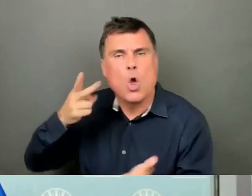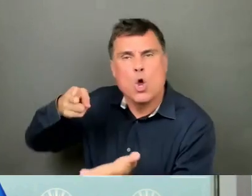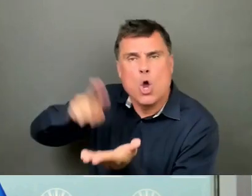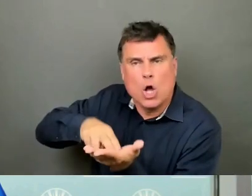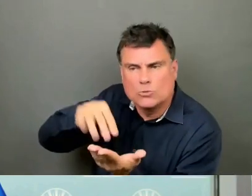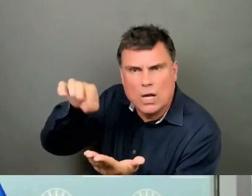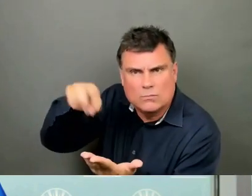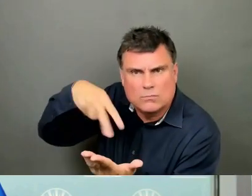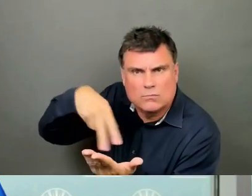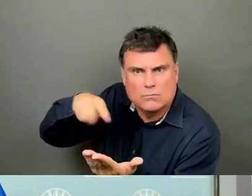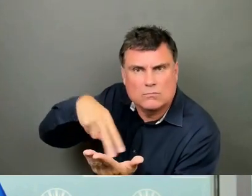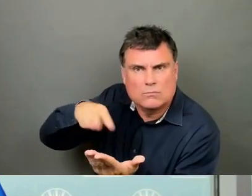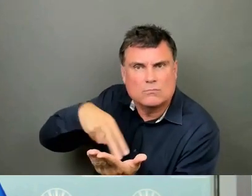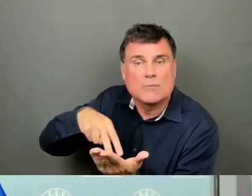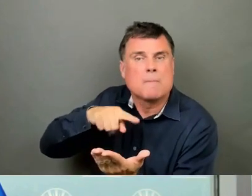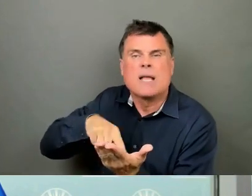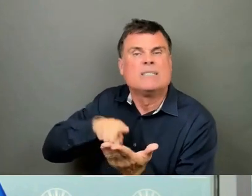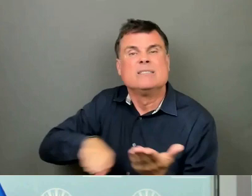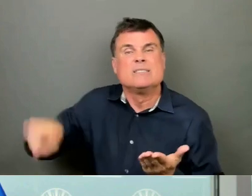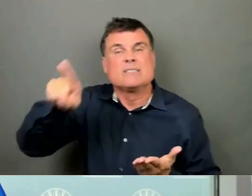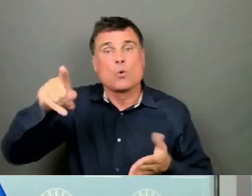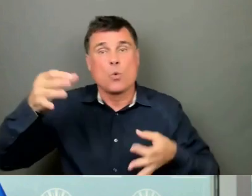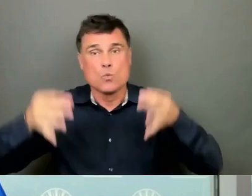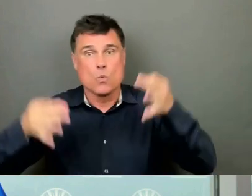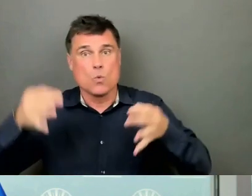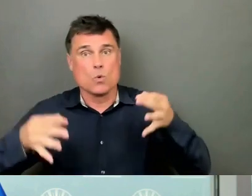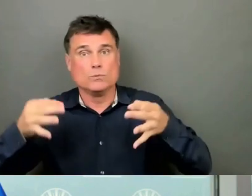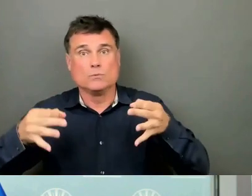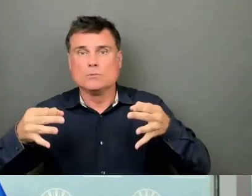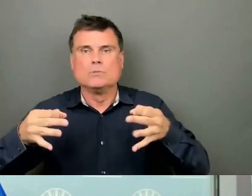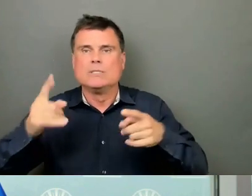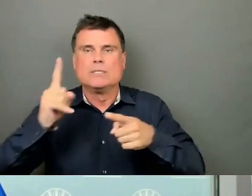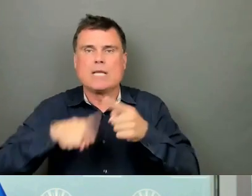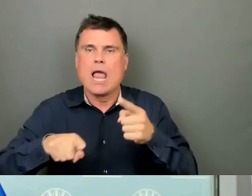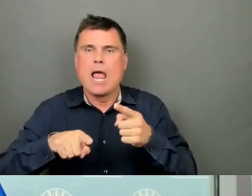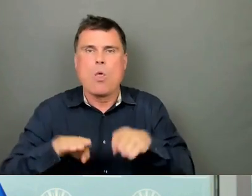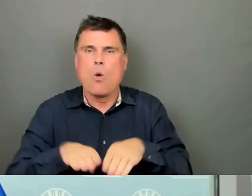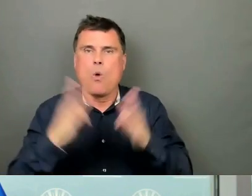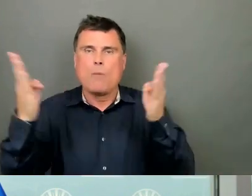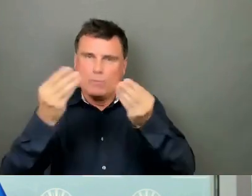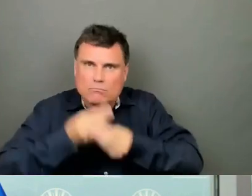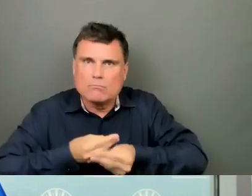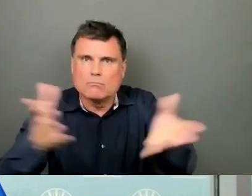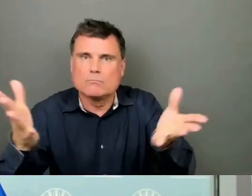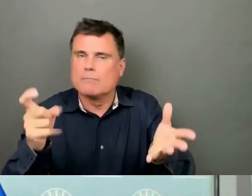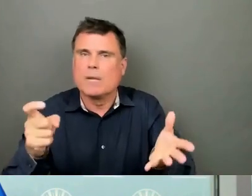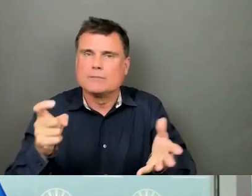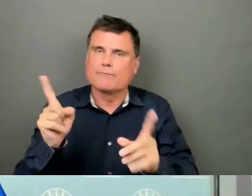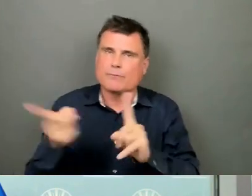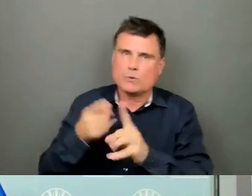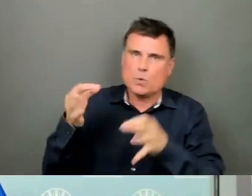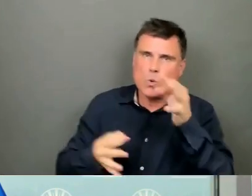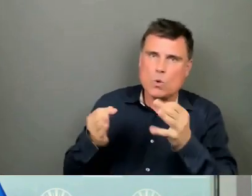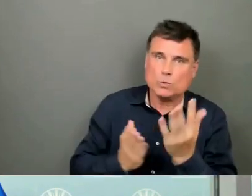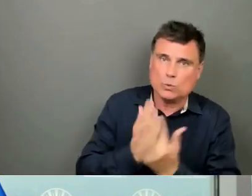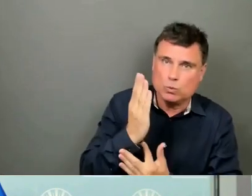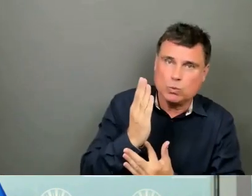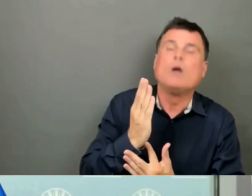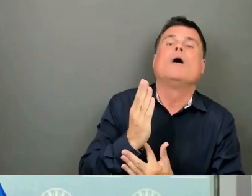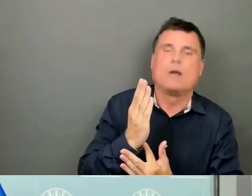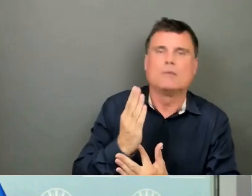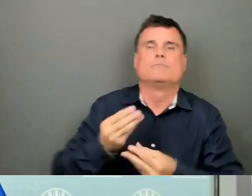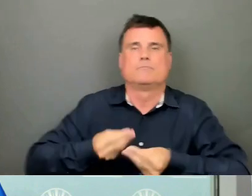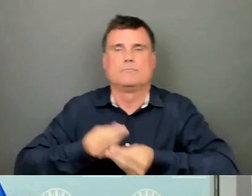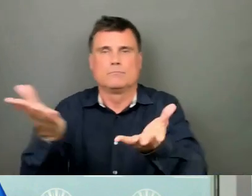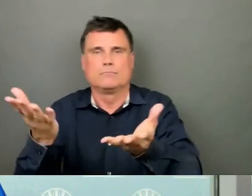the courts, it could be problematic to release the contract before a final decision of the court was made. That news was equally disappointing to me.